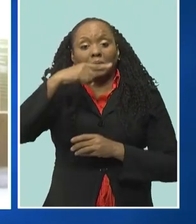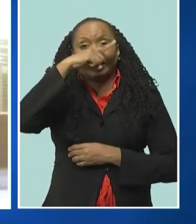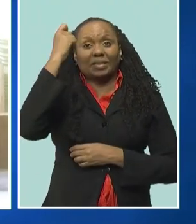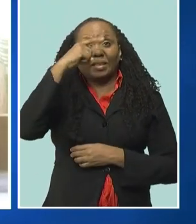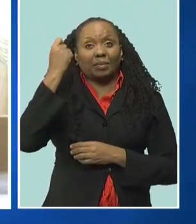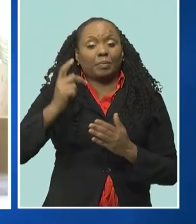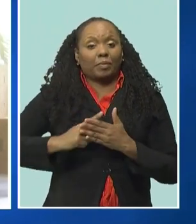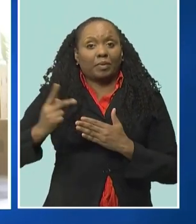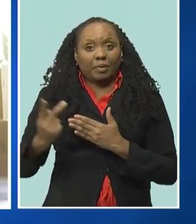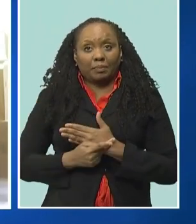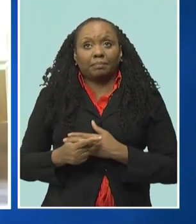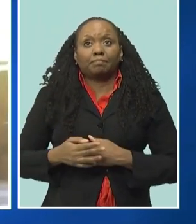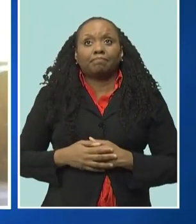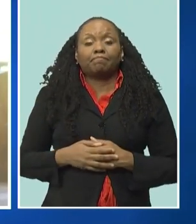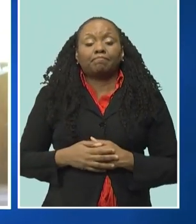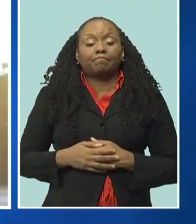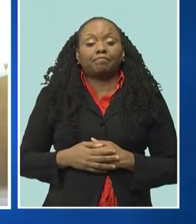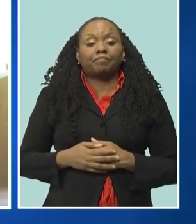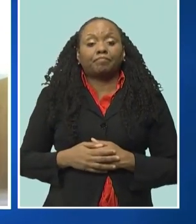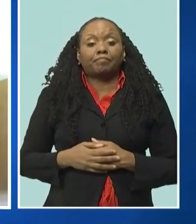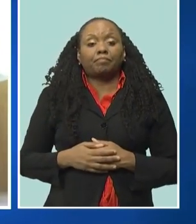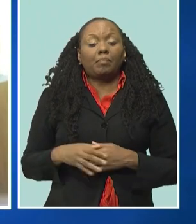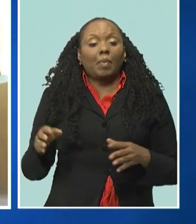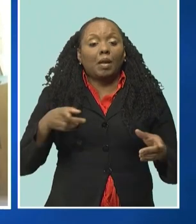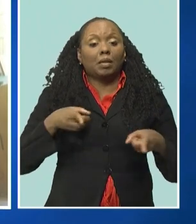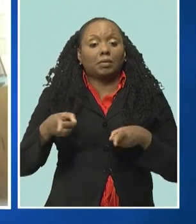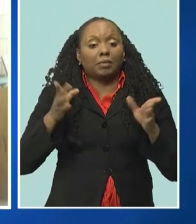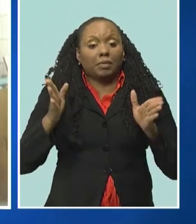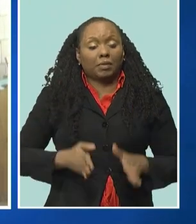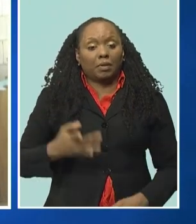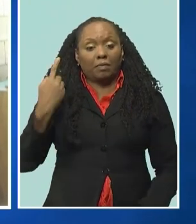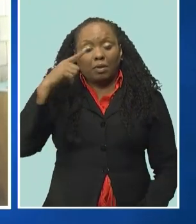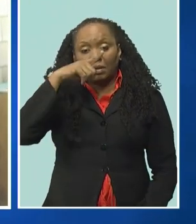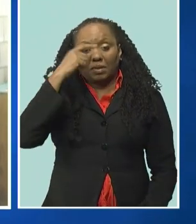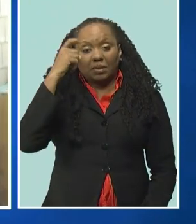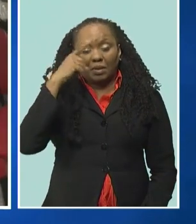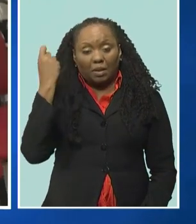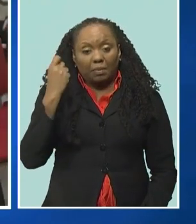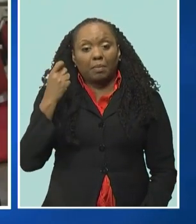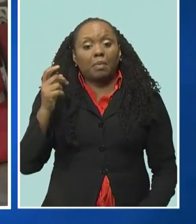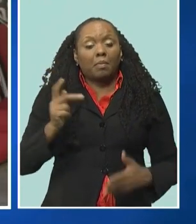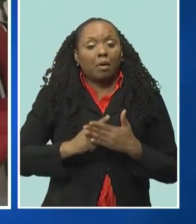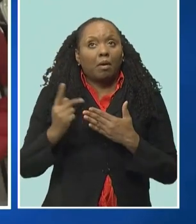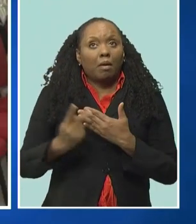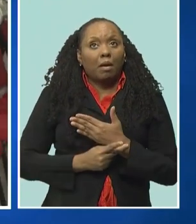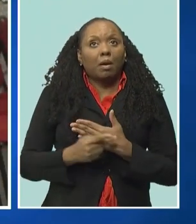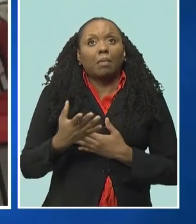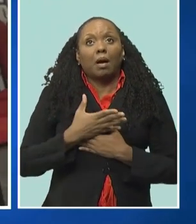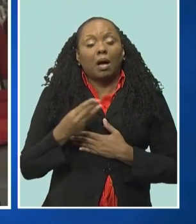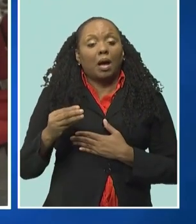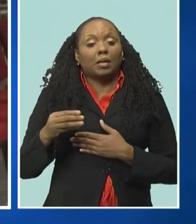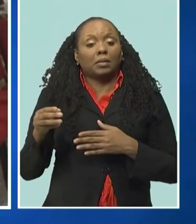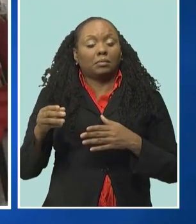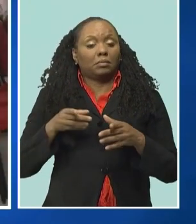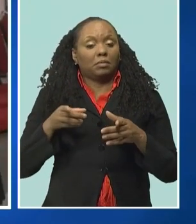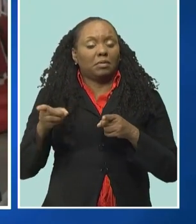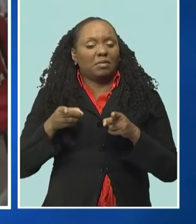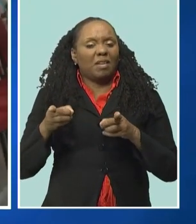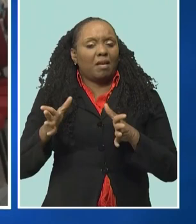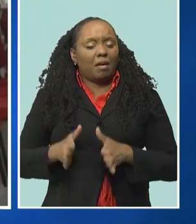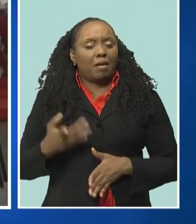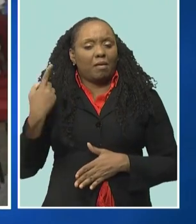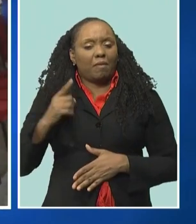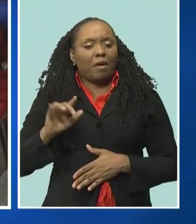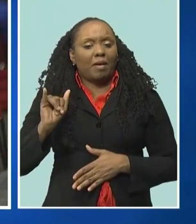Acting Manager of YES Ryan Mosley and Director of the Summer Enterprise Program Celia Collamore made the main presentations also touching on some